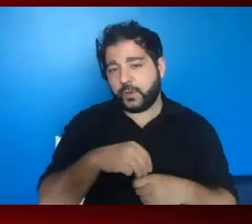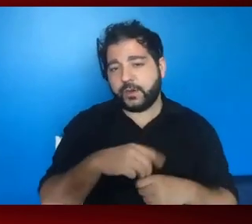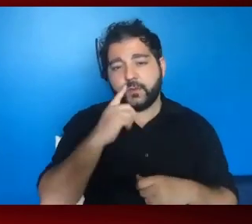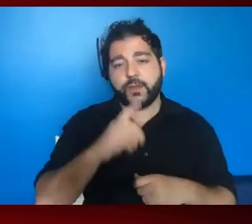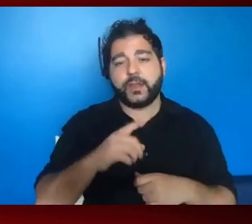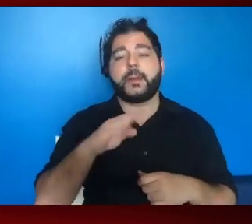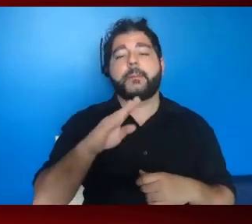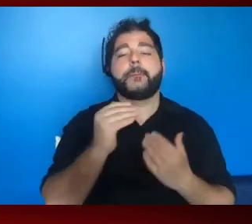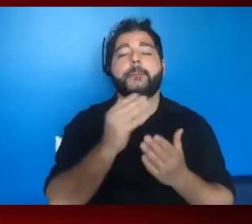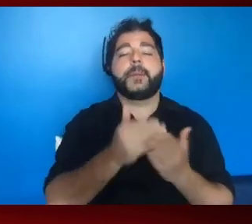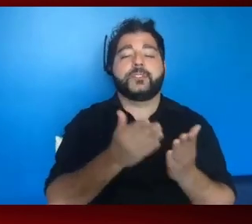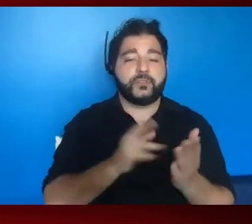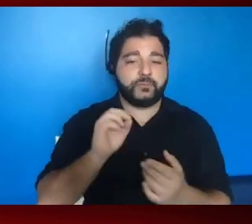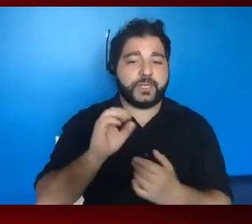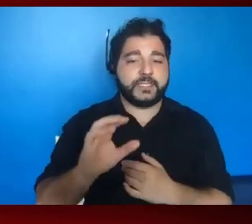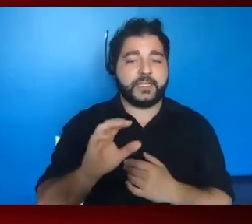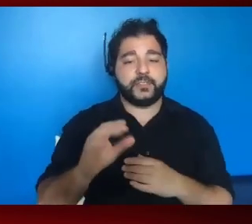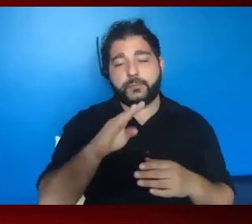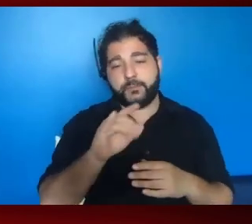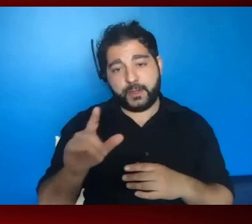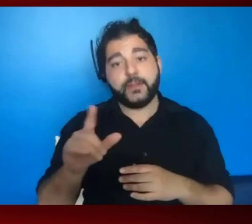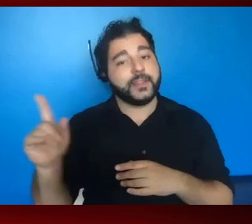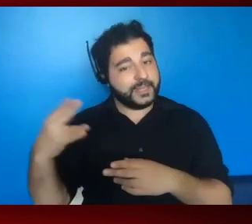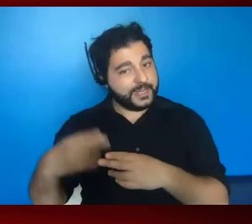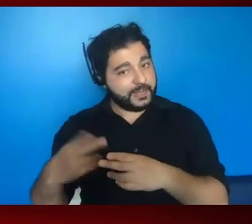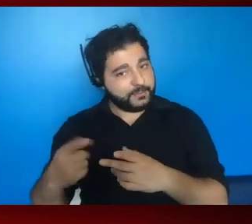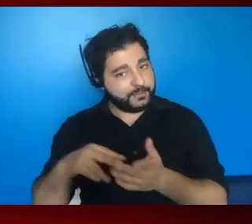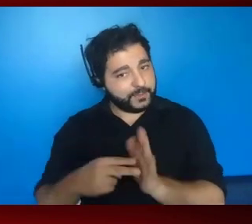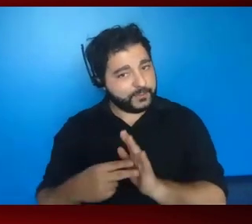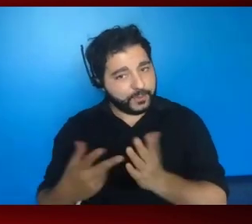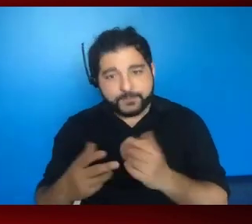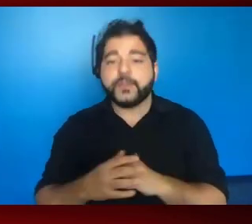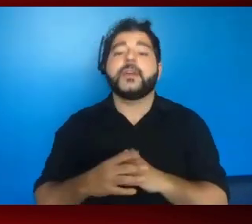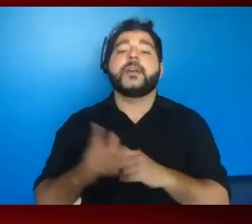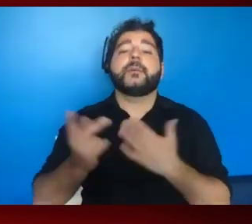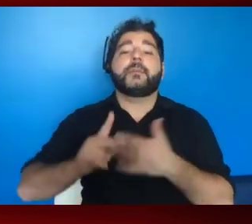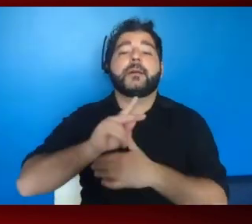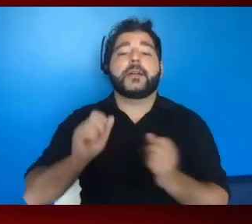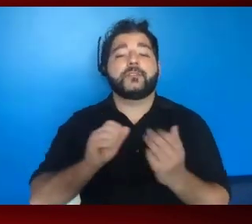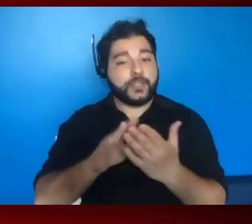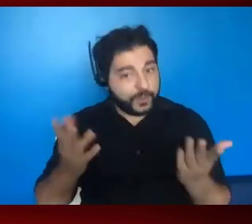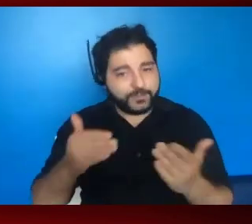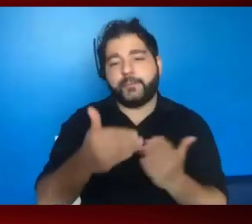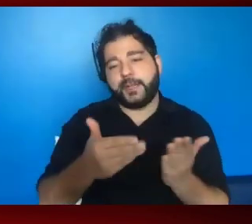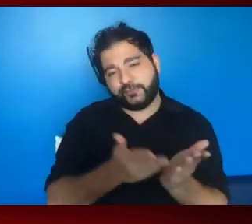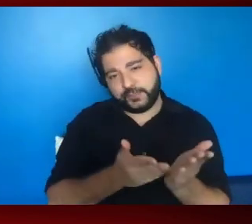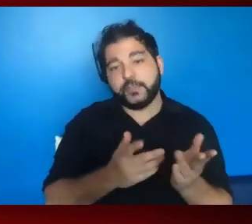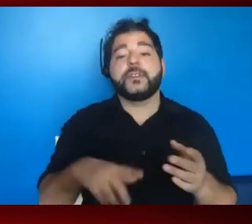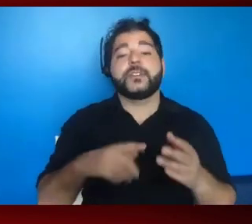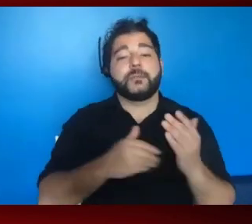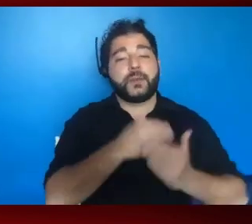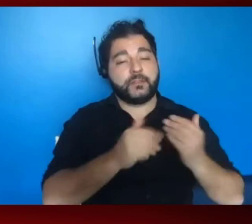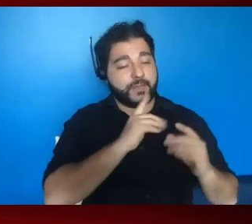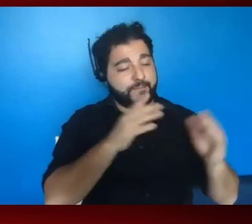a budget reconciliation bill. As the name suggests, budget reconciliation must primarily address the budget. And so this process is really